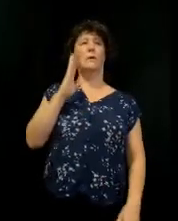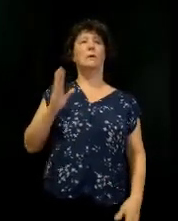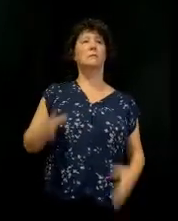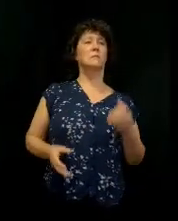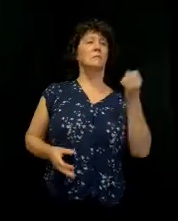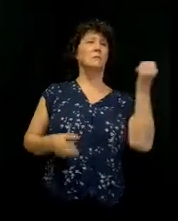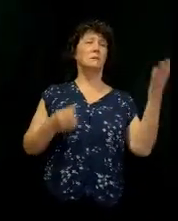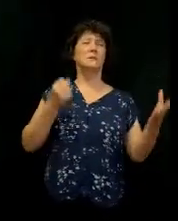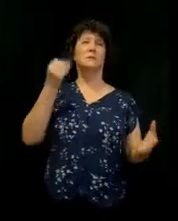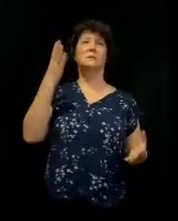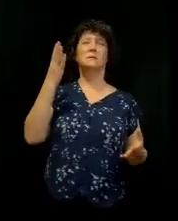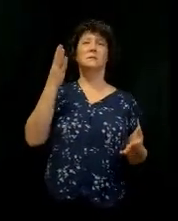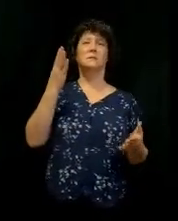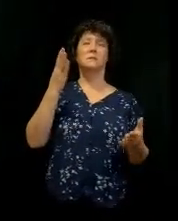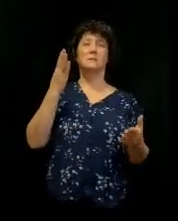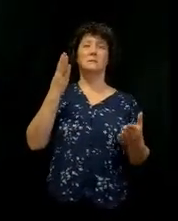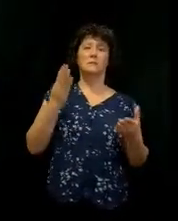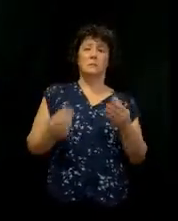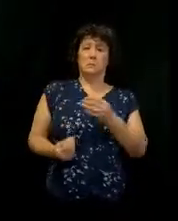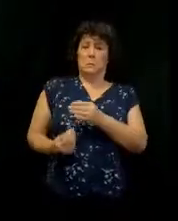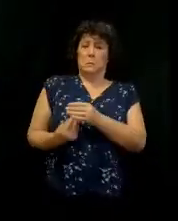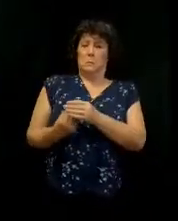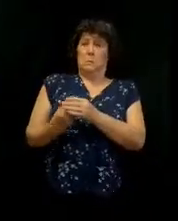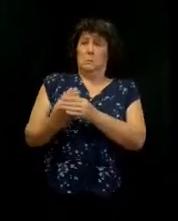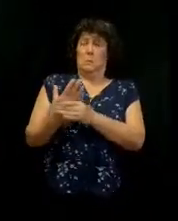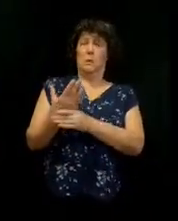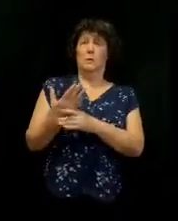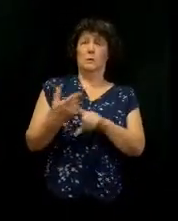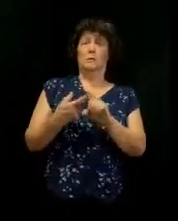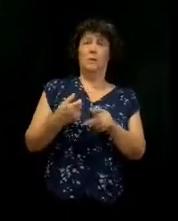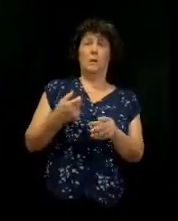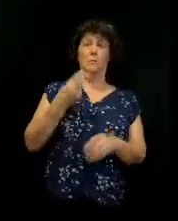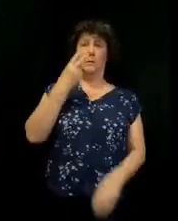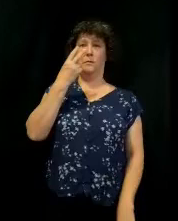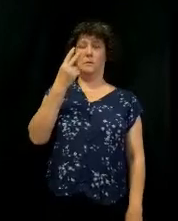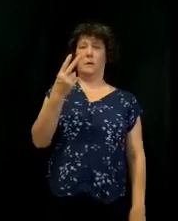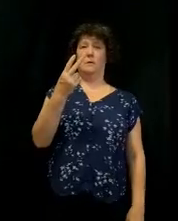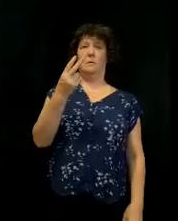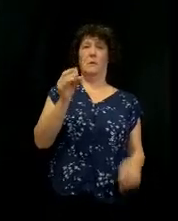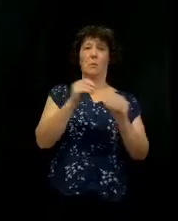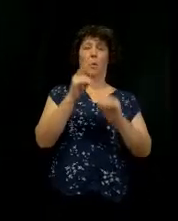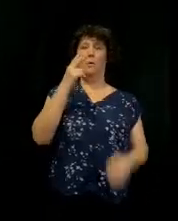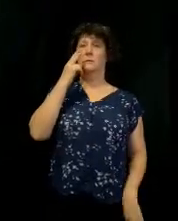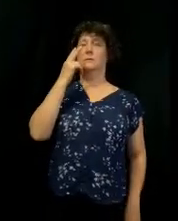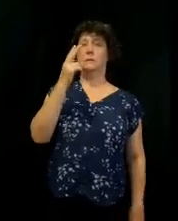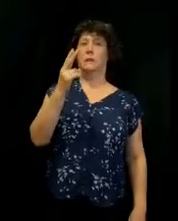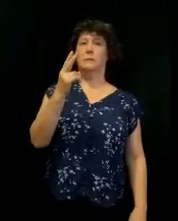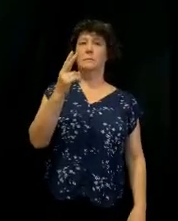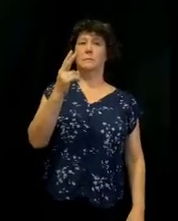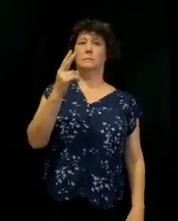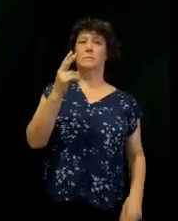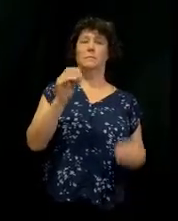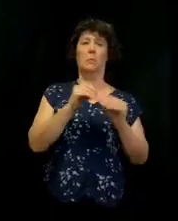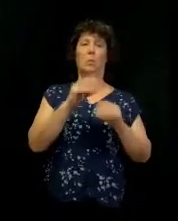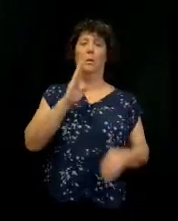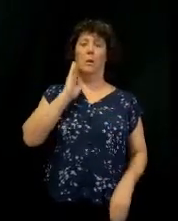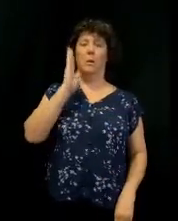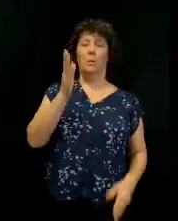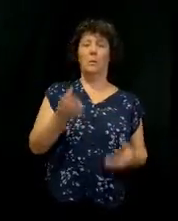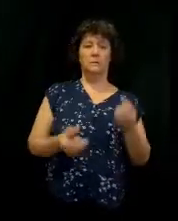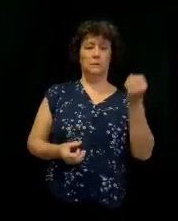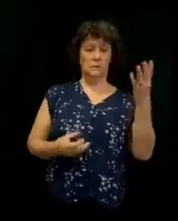is fueled by their singing. The more I sing, the more I sing, to sing,